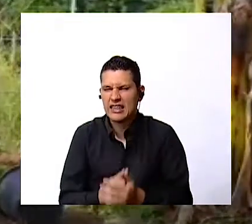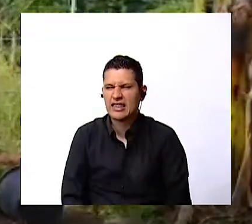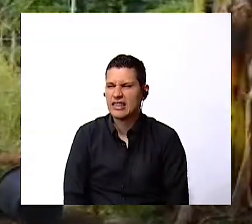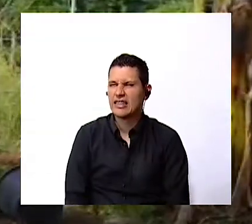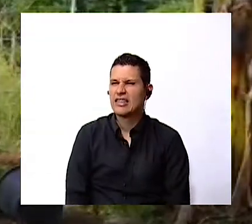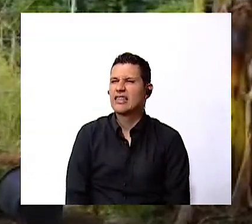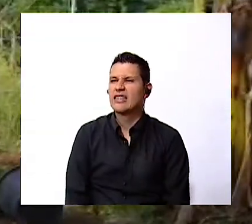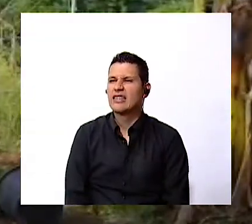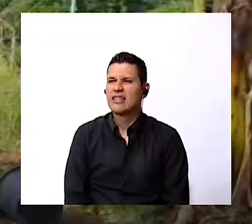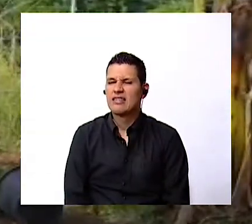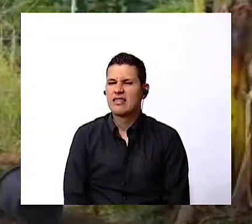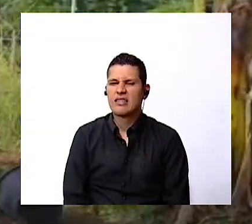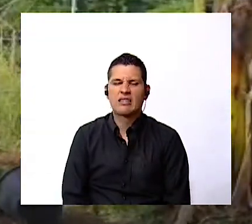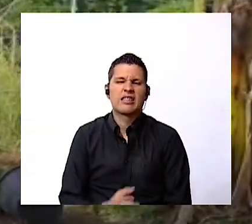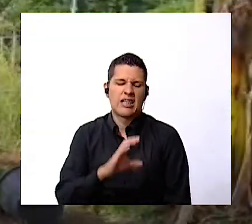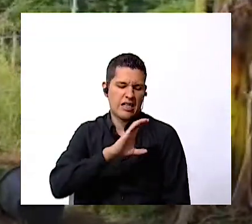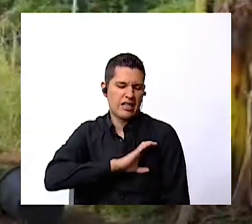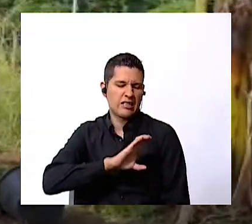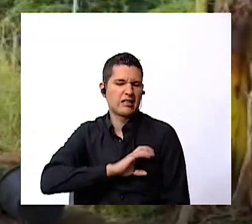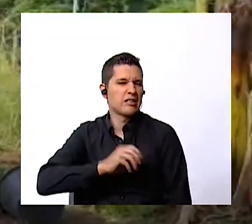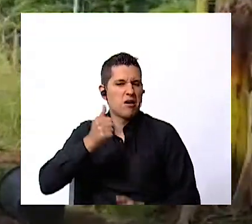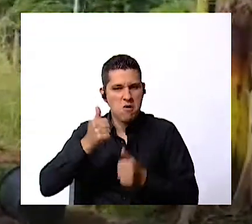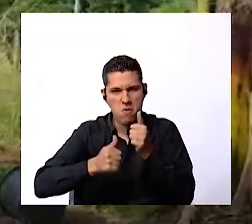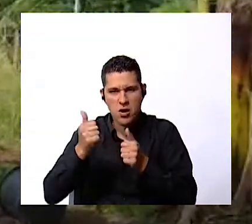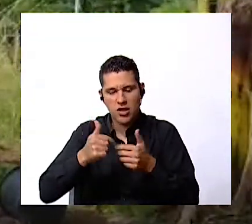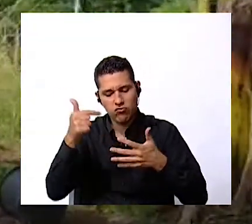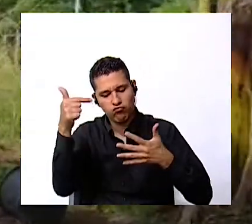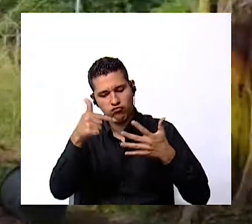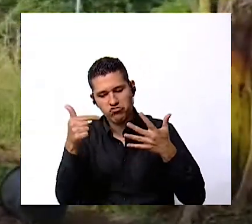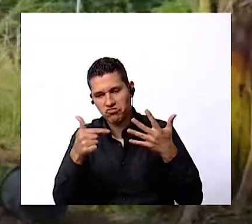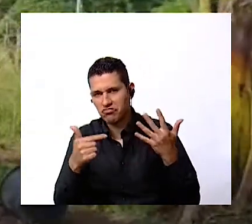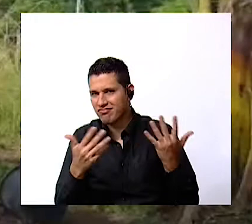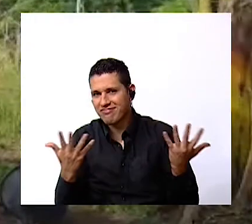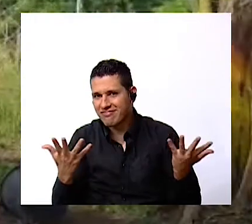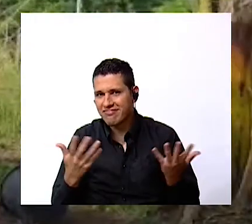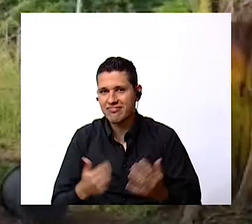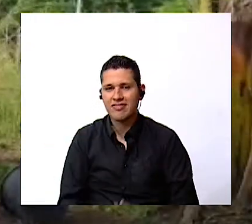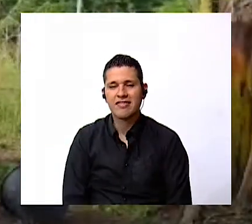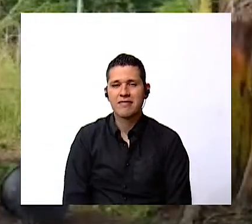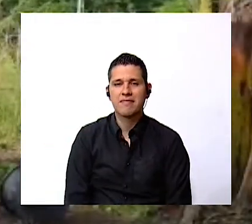some of its characteristics